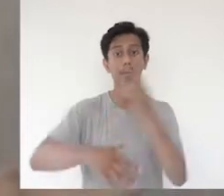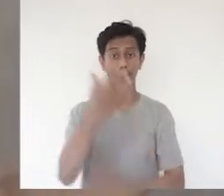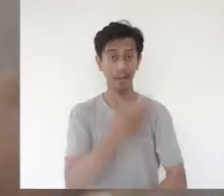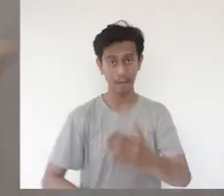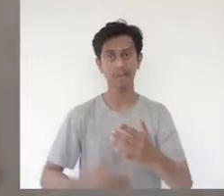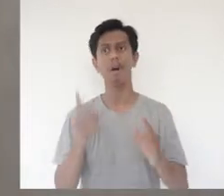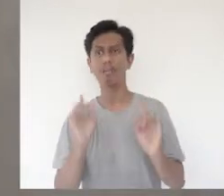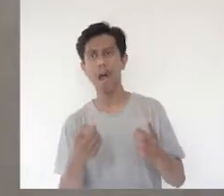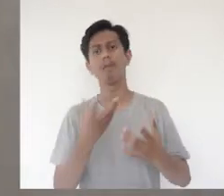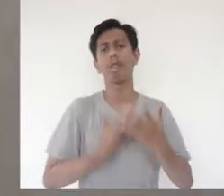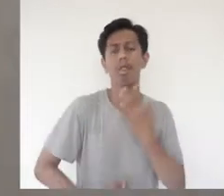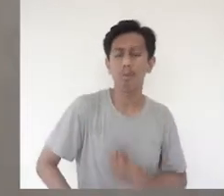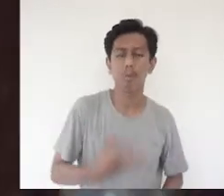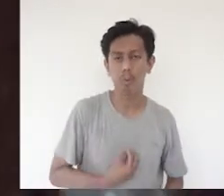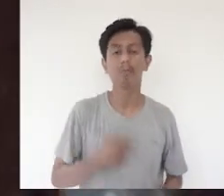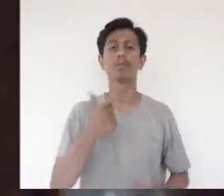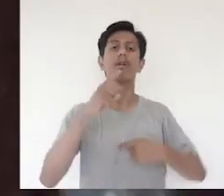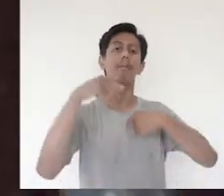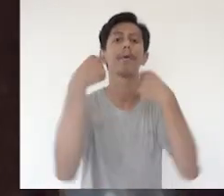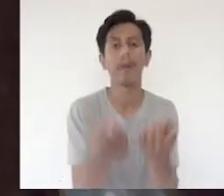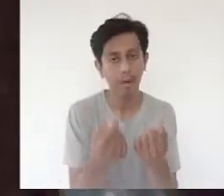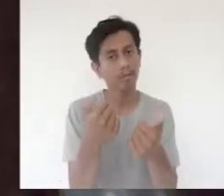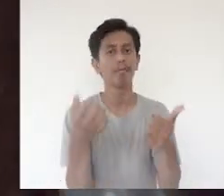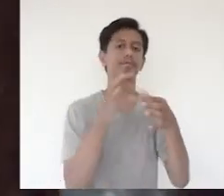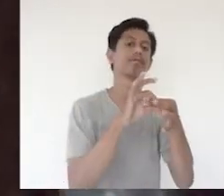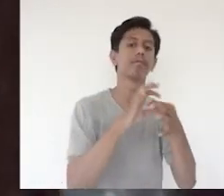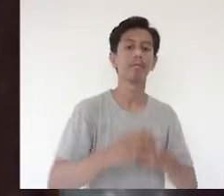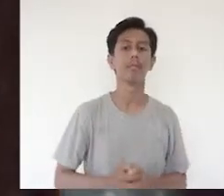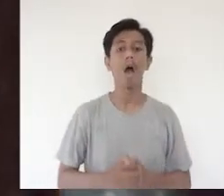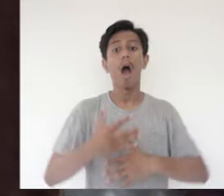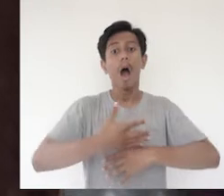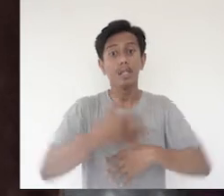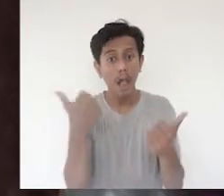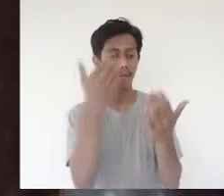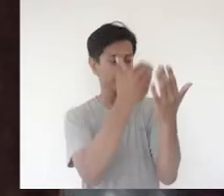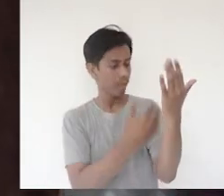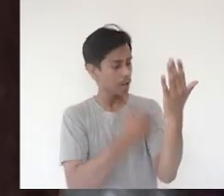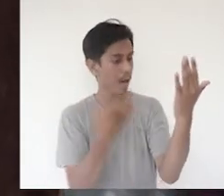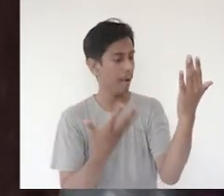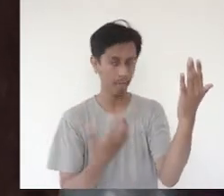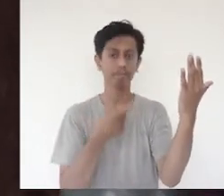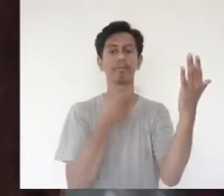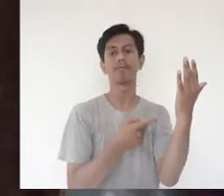The data determined that 1,167 persons with disabilities live in Solo